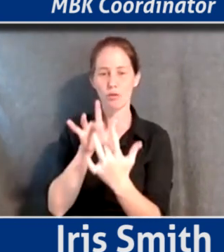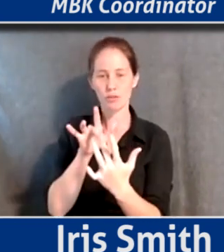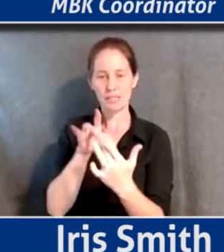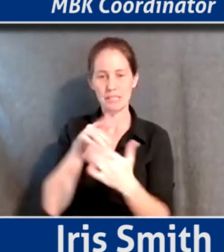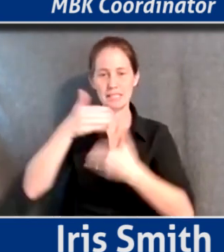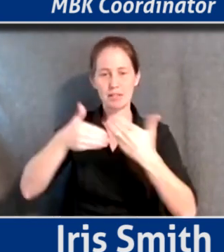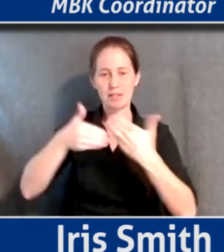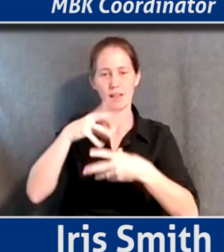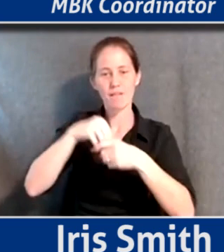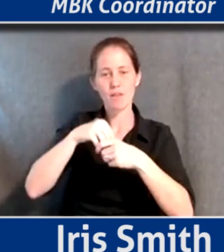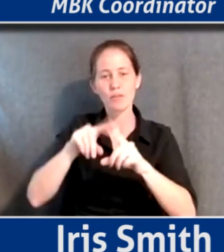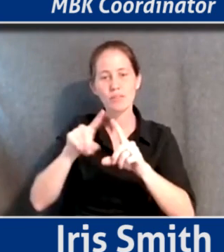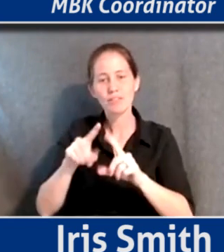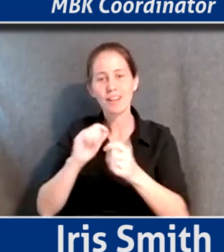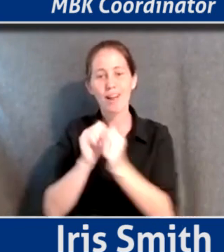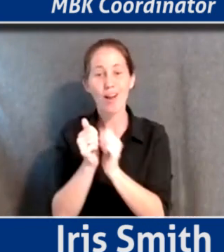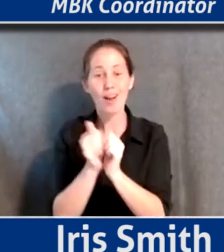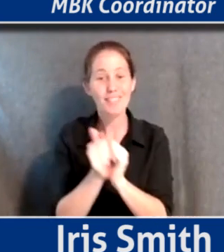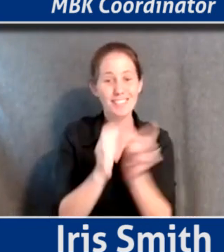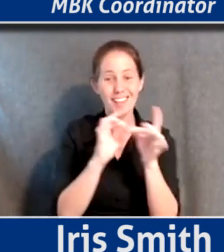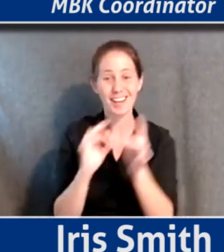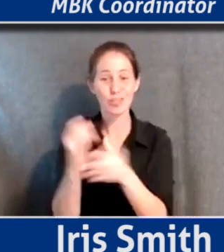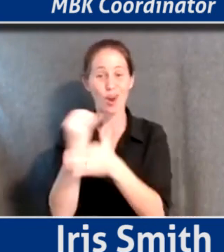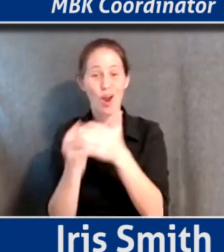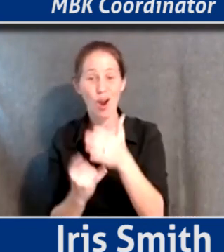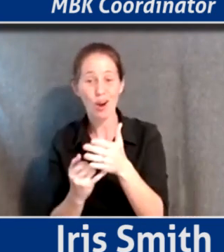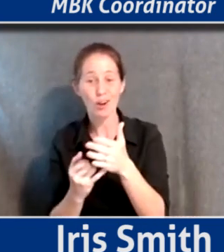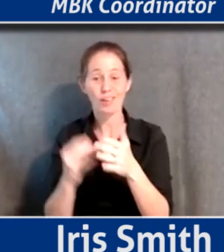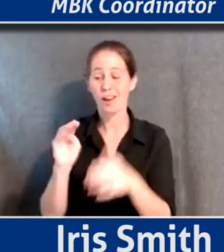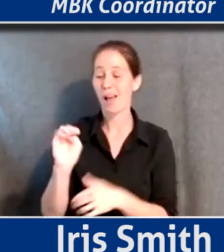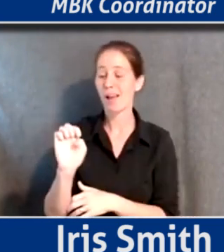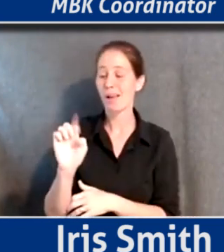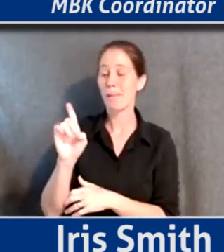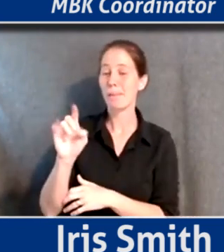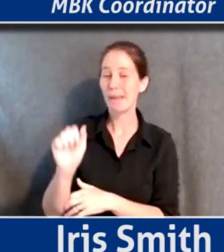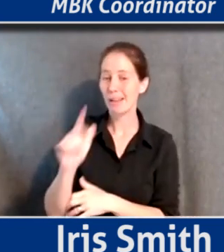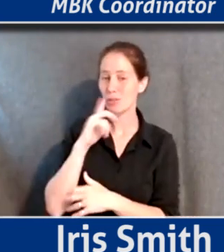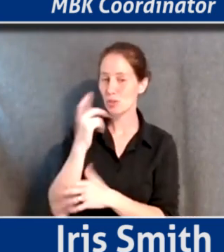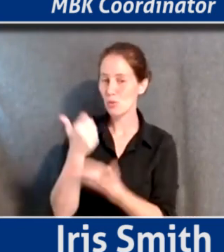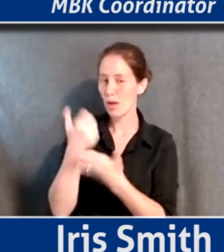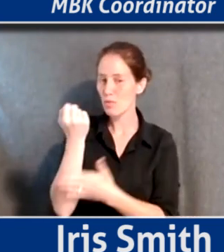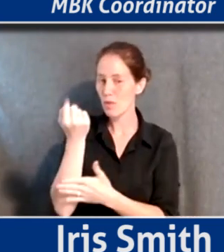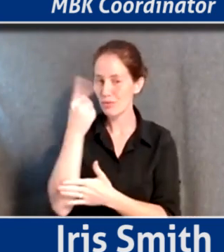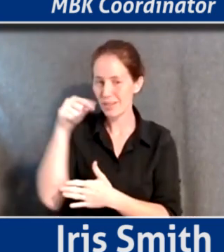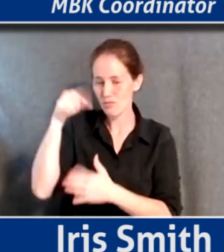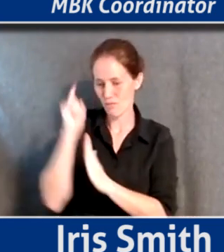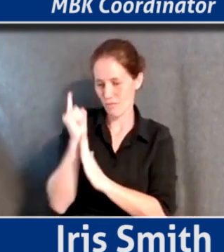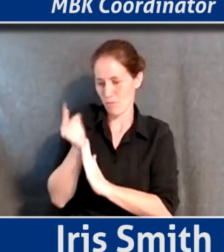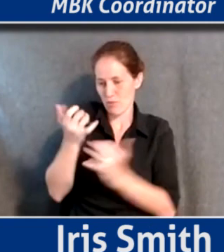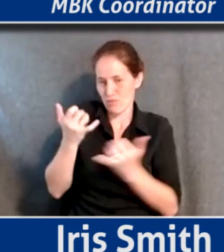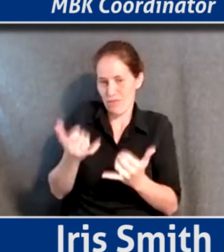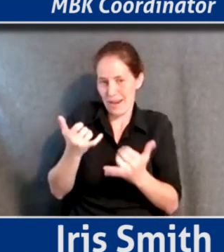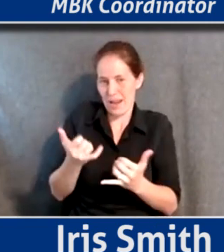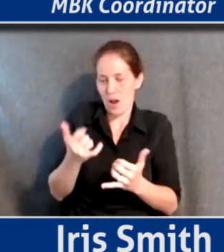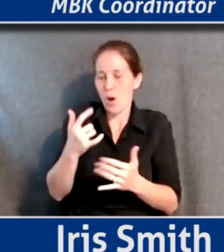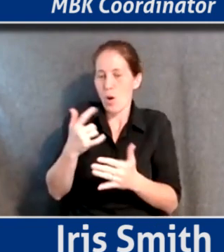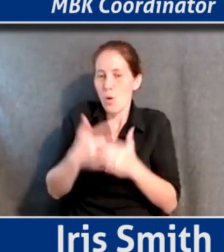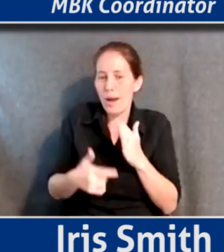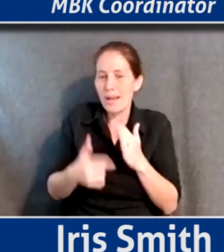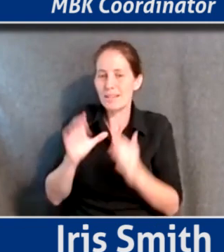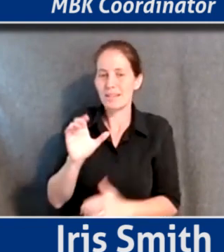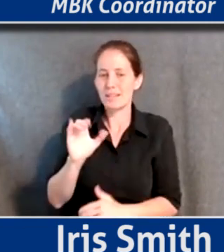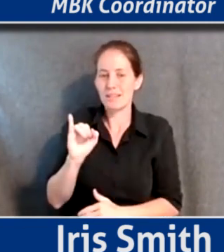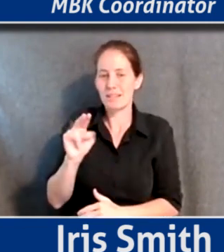involve some different contests around art and media to really understand, particularly at this moment in time, right? Like, what does civil rights